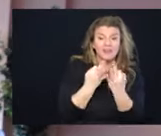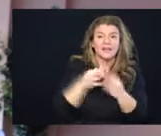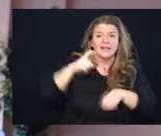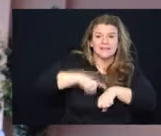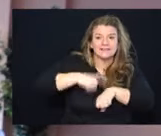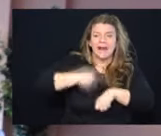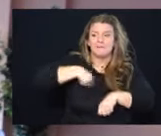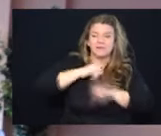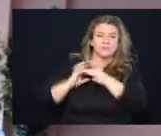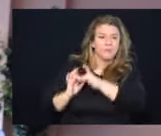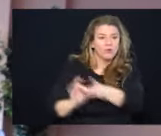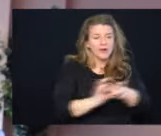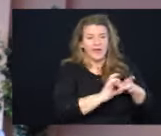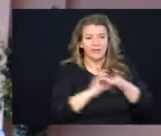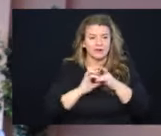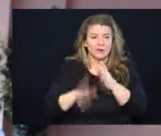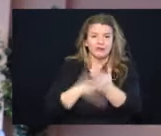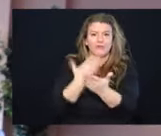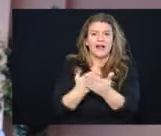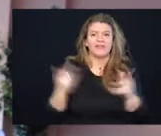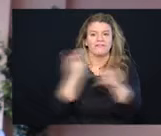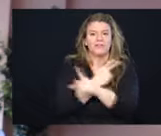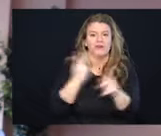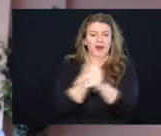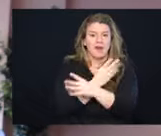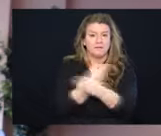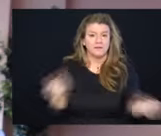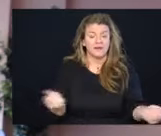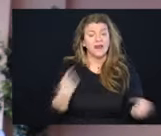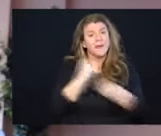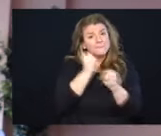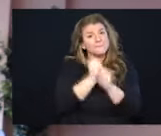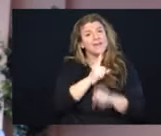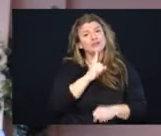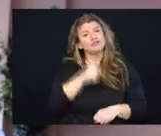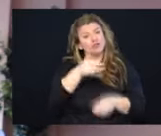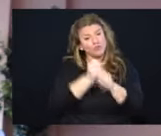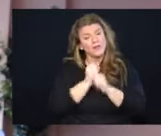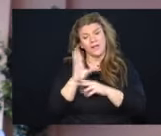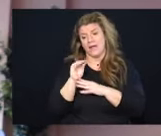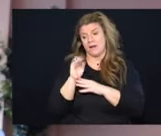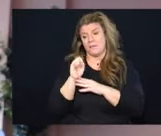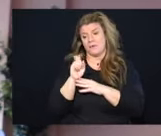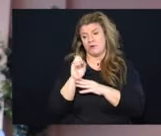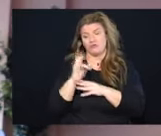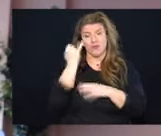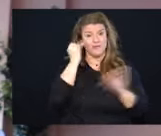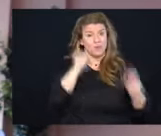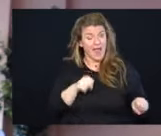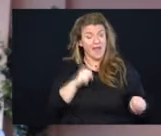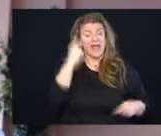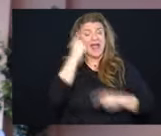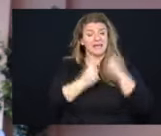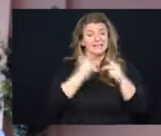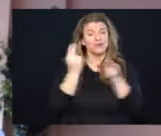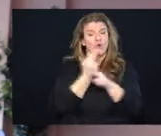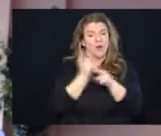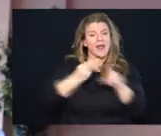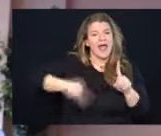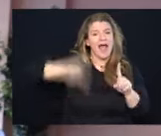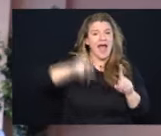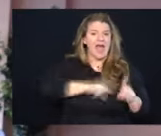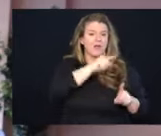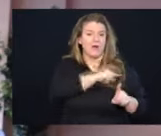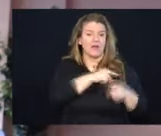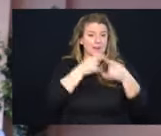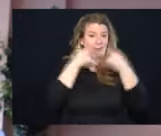pull the rope together and run to the fire. Make sure you get your boosters if you're eligible. And please consider wearing a high quality mask